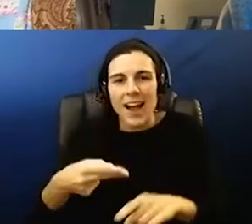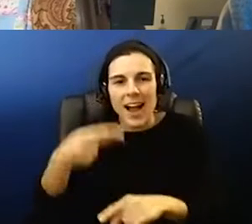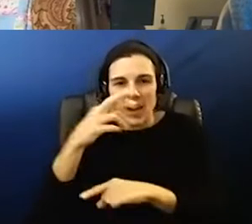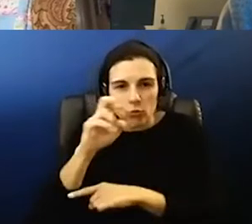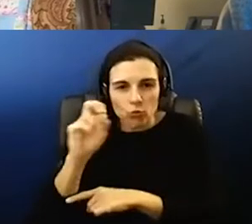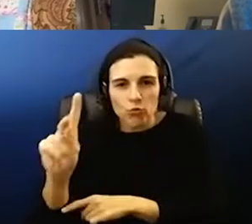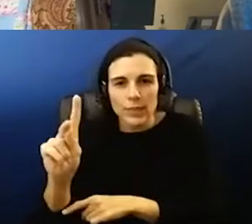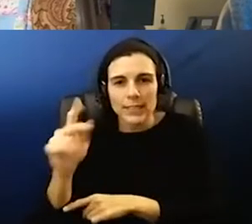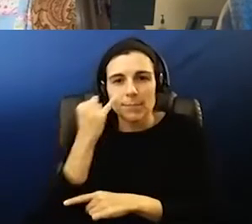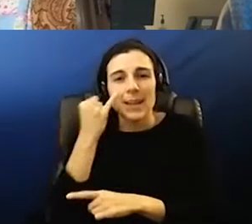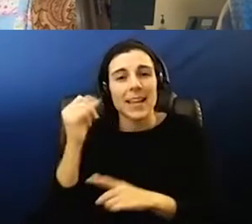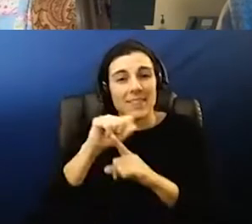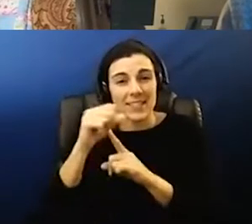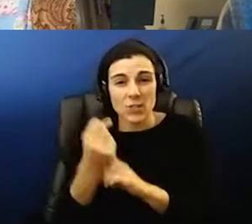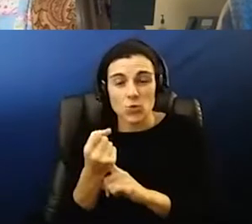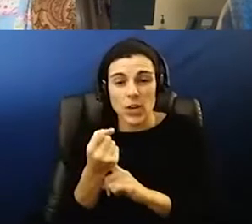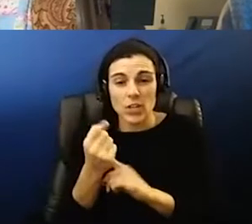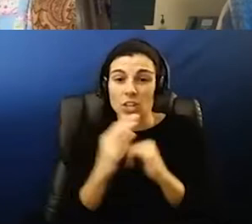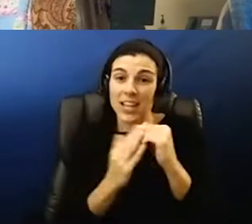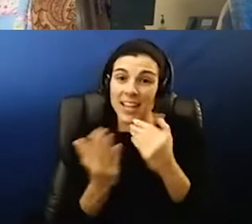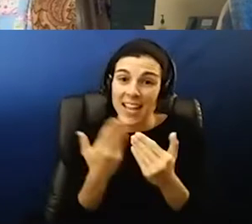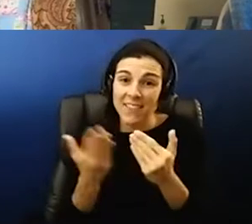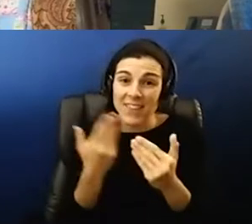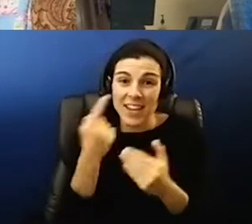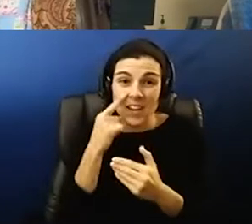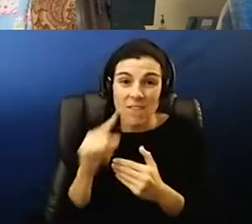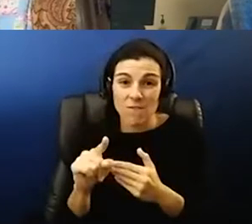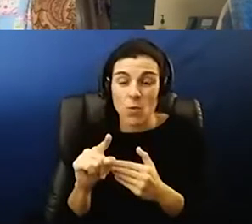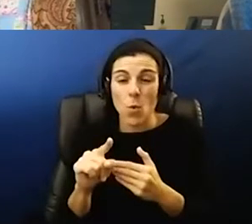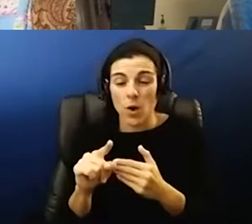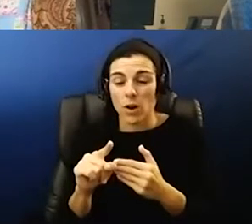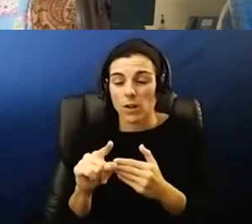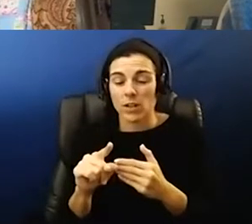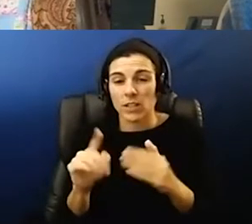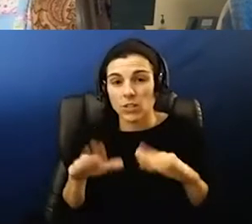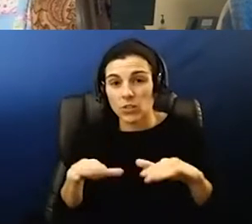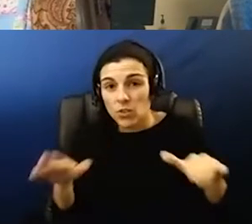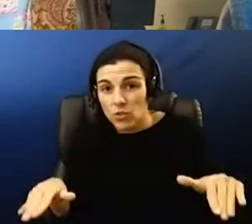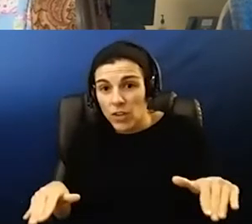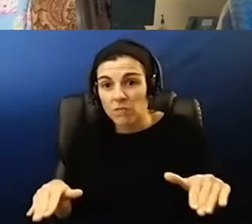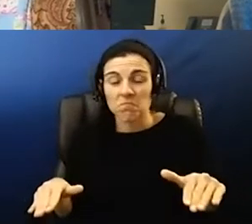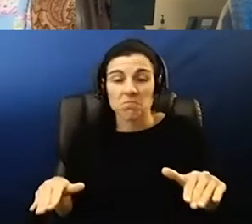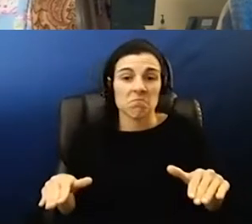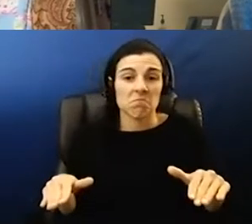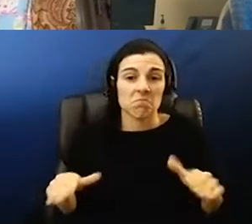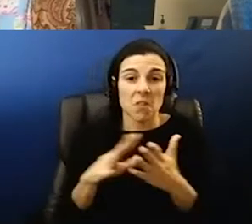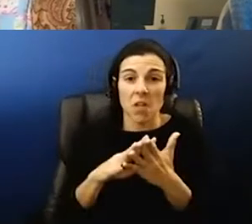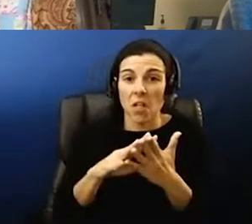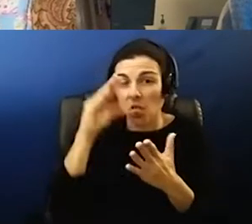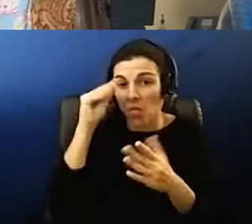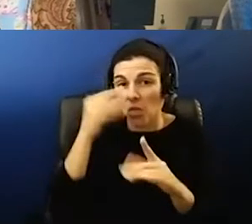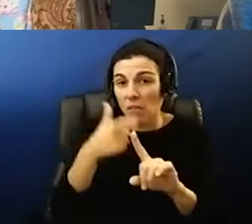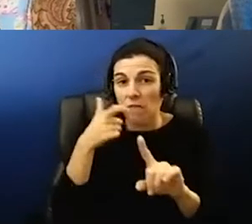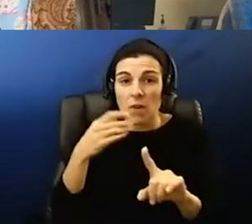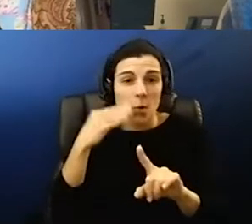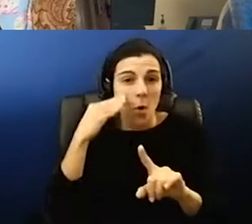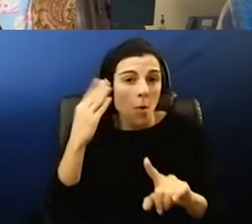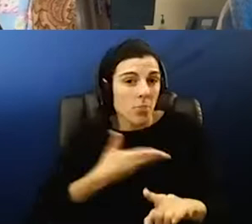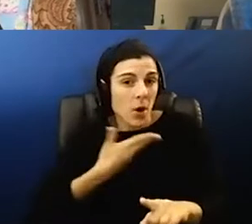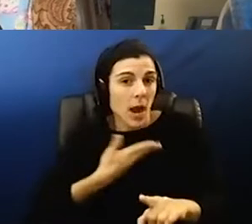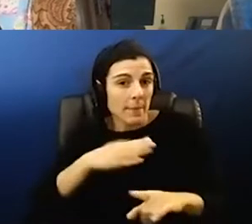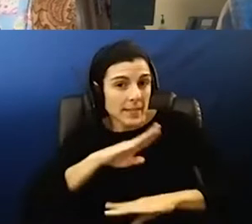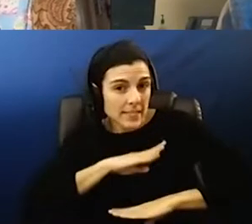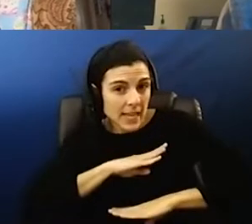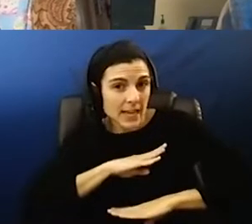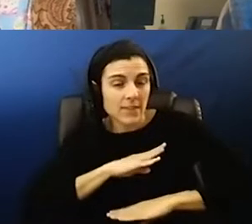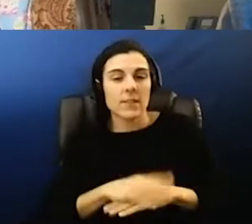cases if it's if it's convenient for the parent for the the child owner from home we have people that are very happy with the virtual instruction um yes things do